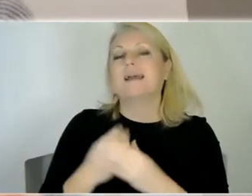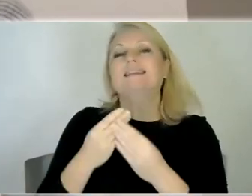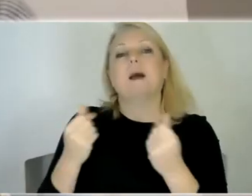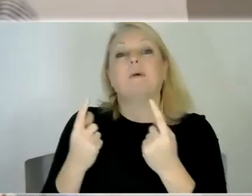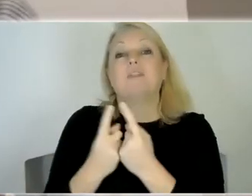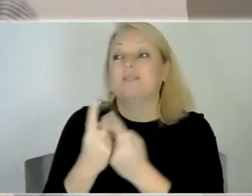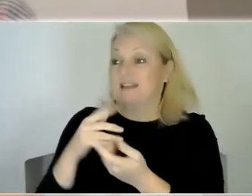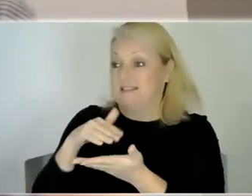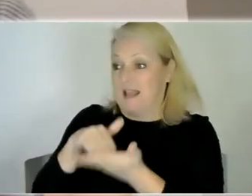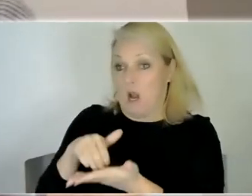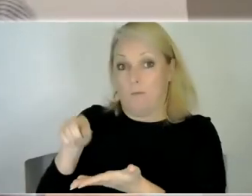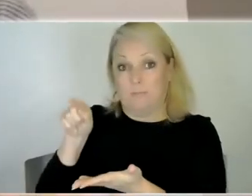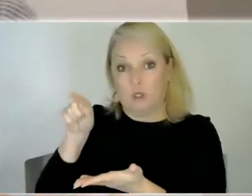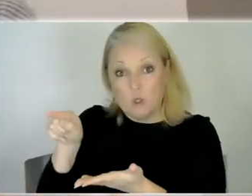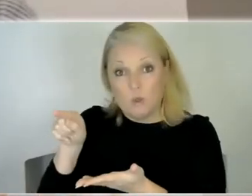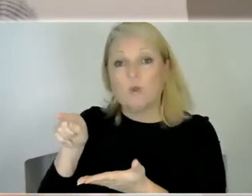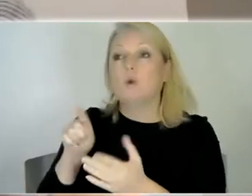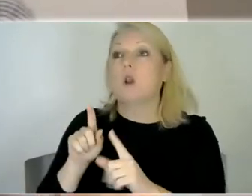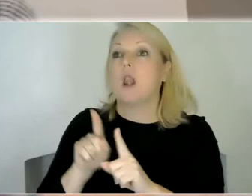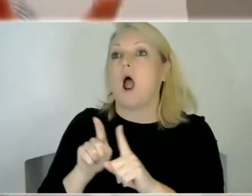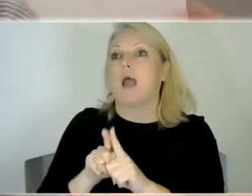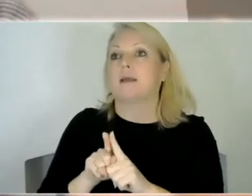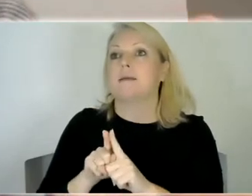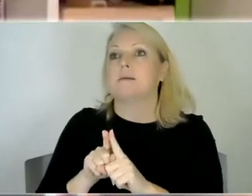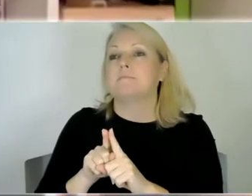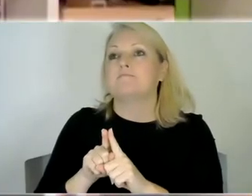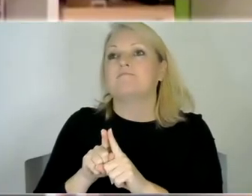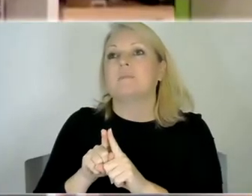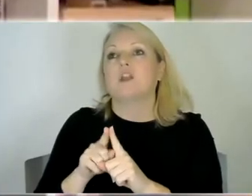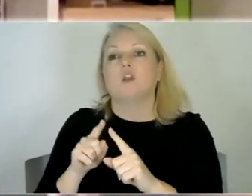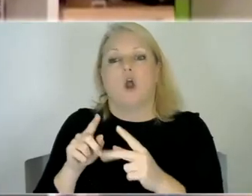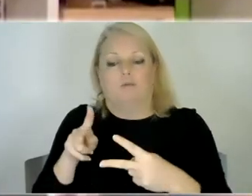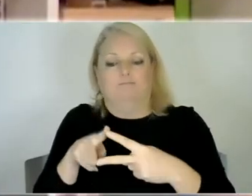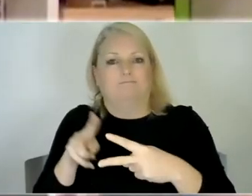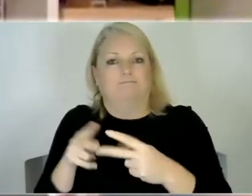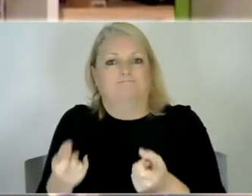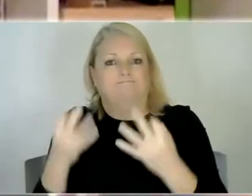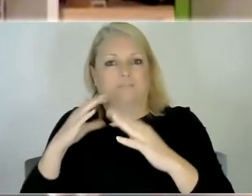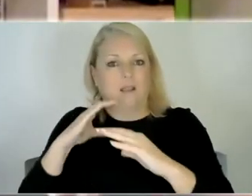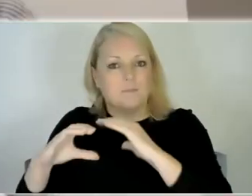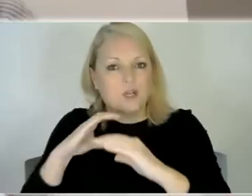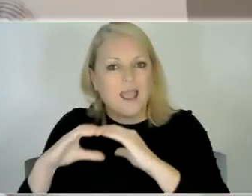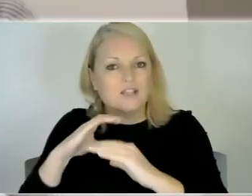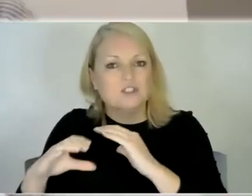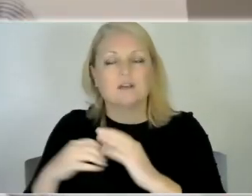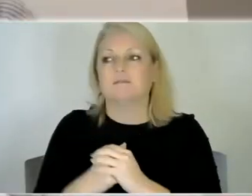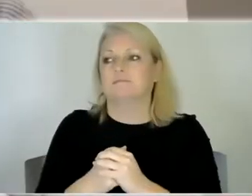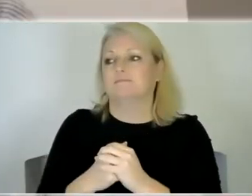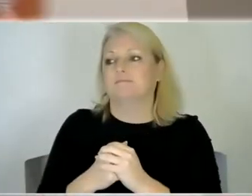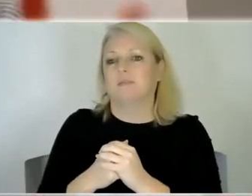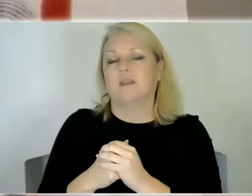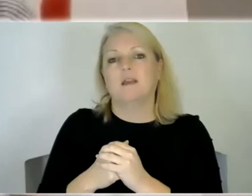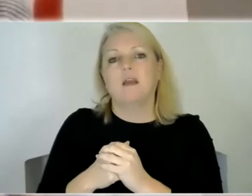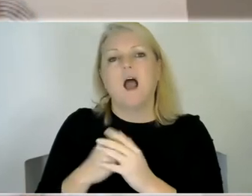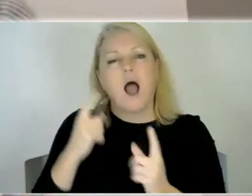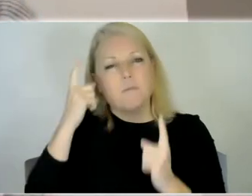navigate um you know caring for non-verbal children with learning disability with learning disabilities um is there